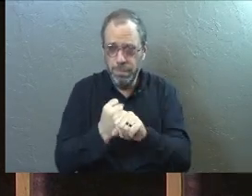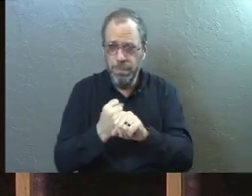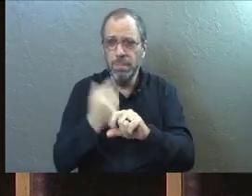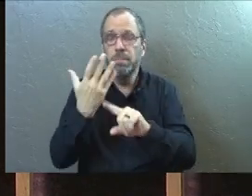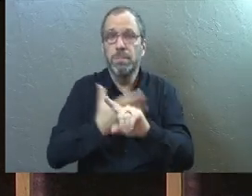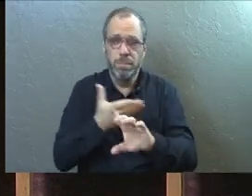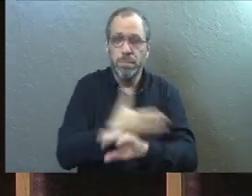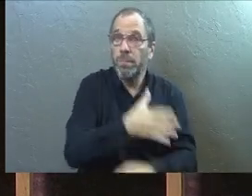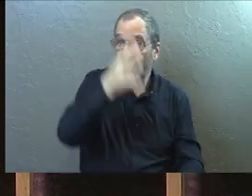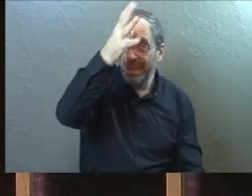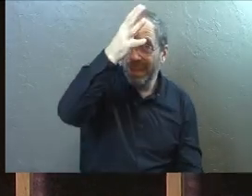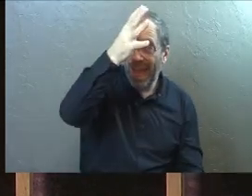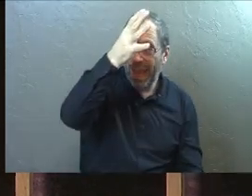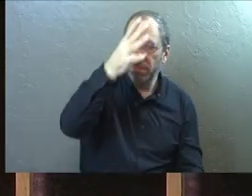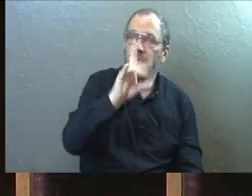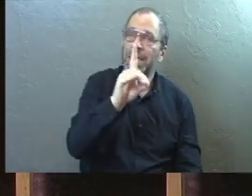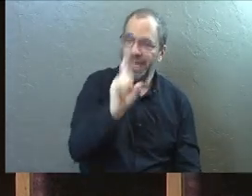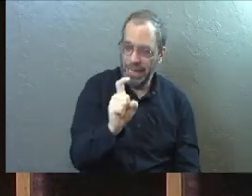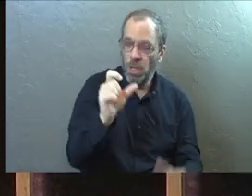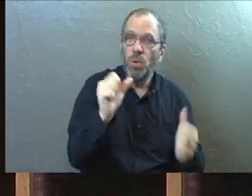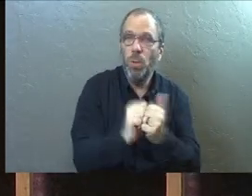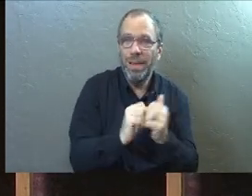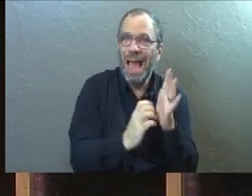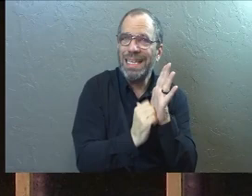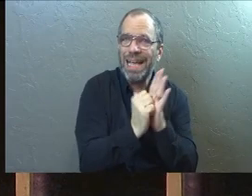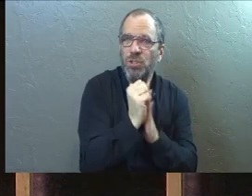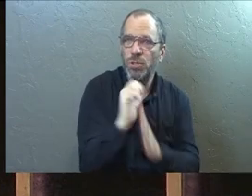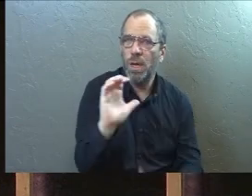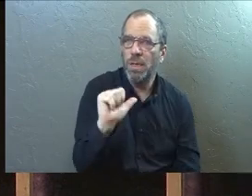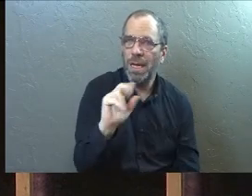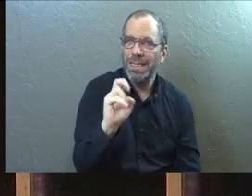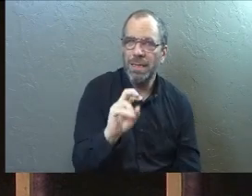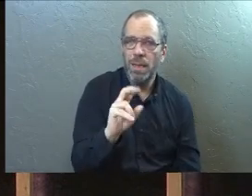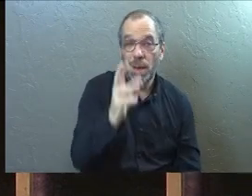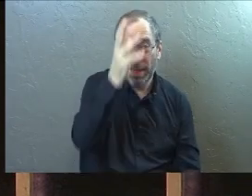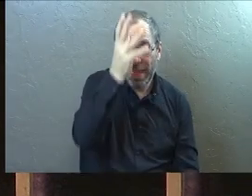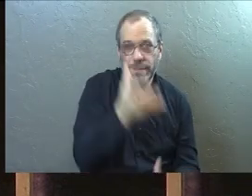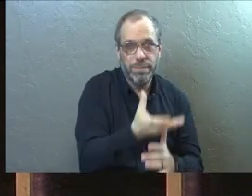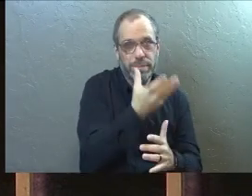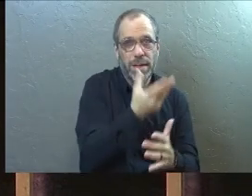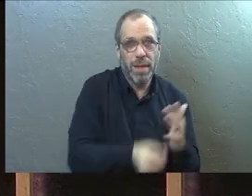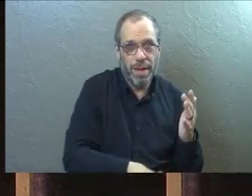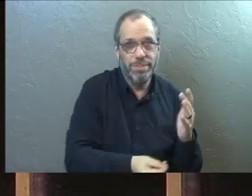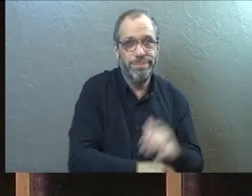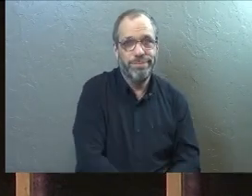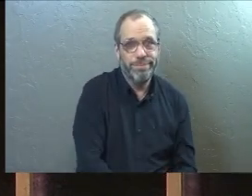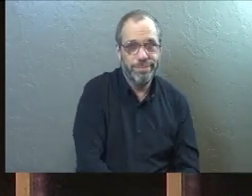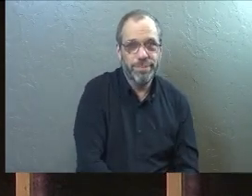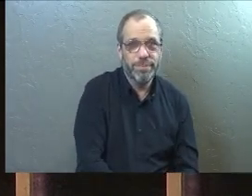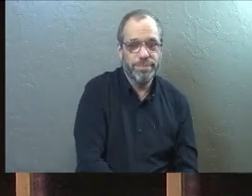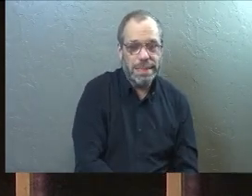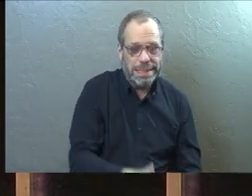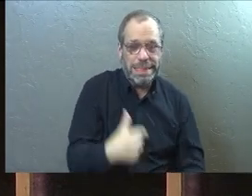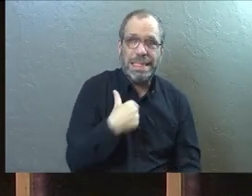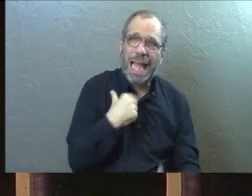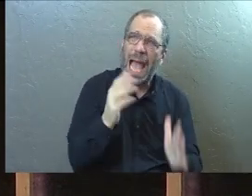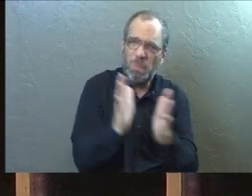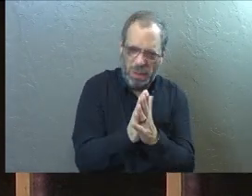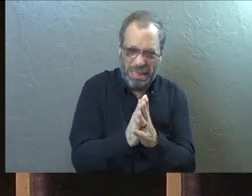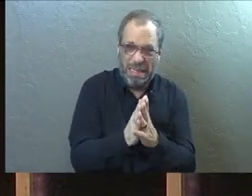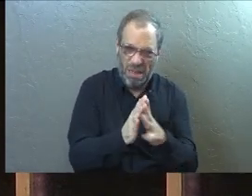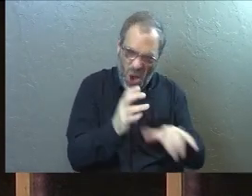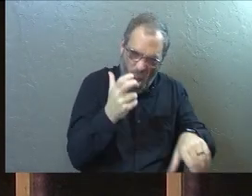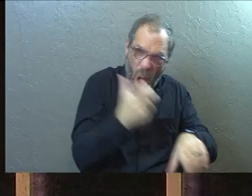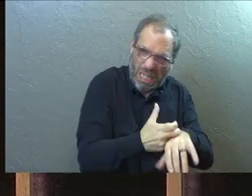five months previous, my dad was also diagnosed with cancer, but he didn't make it. And I prayed just as